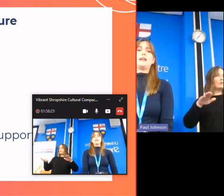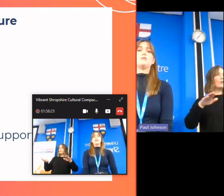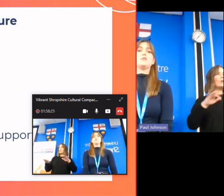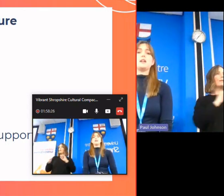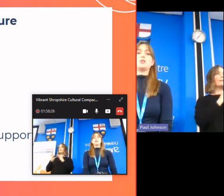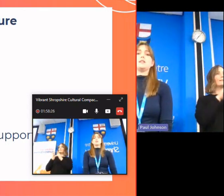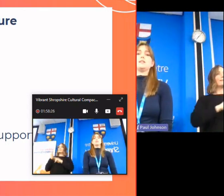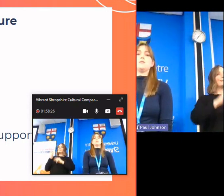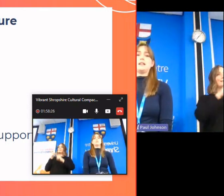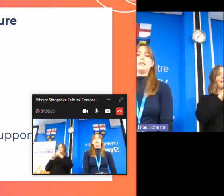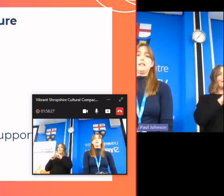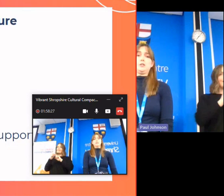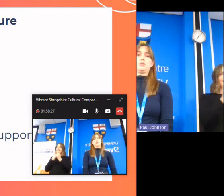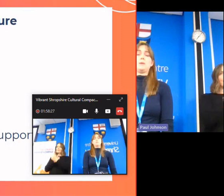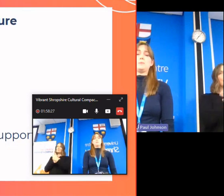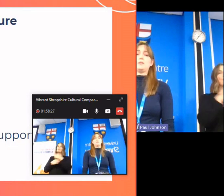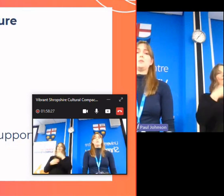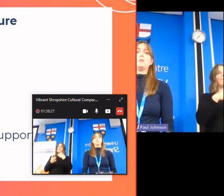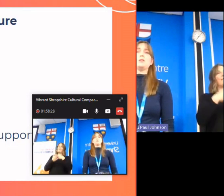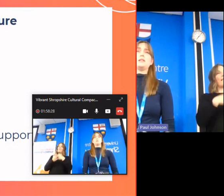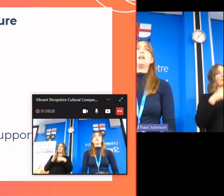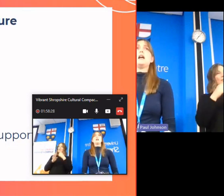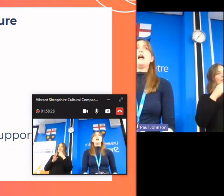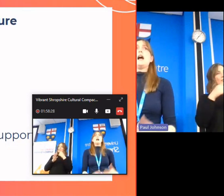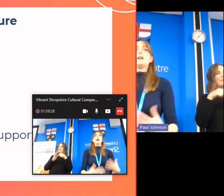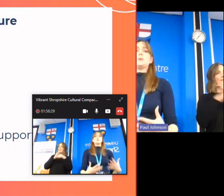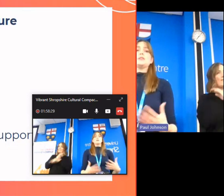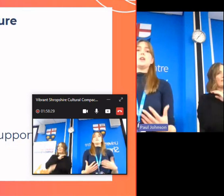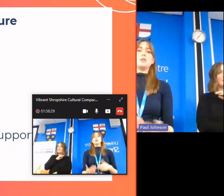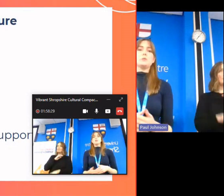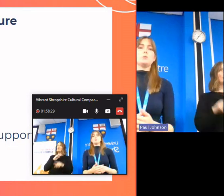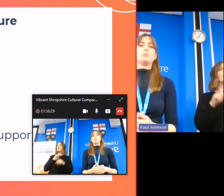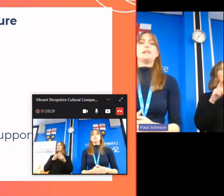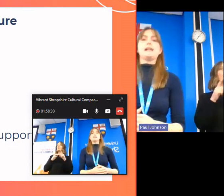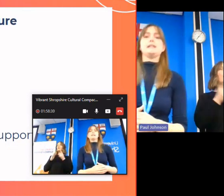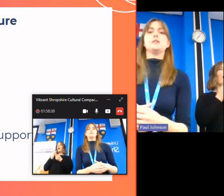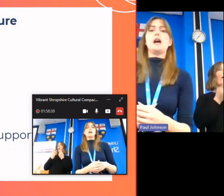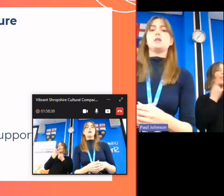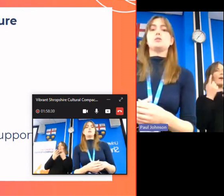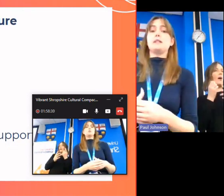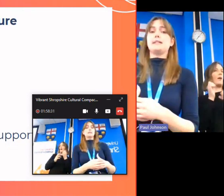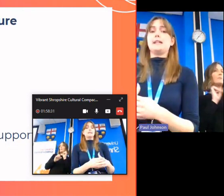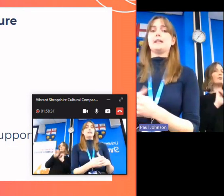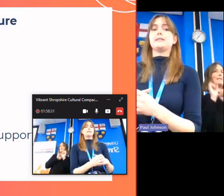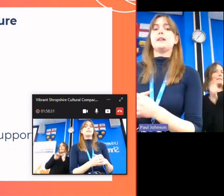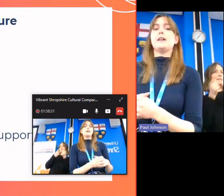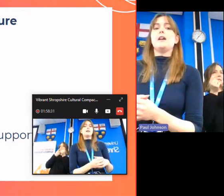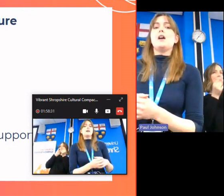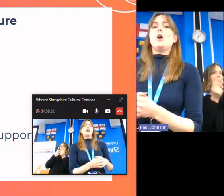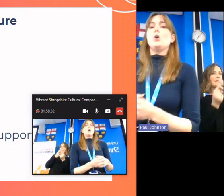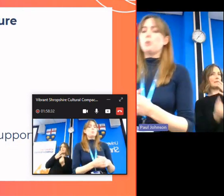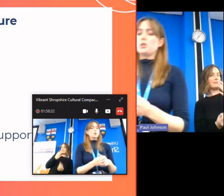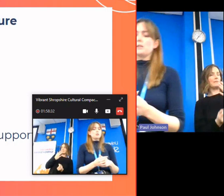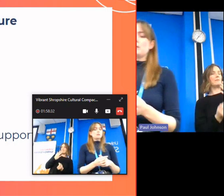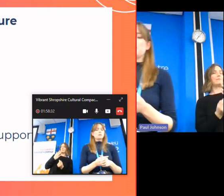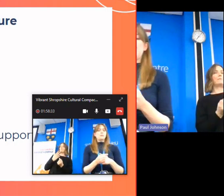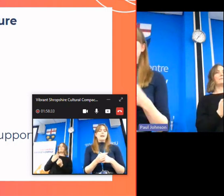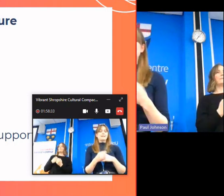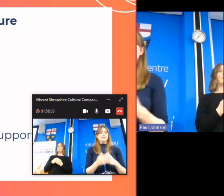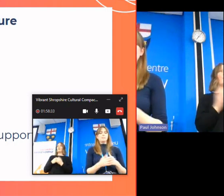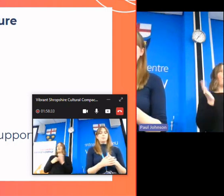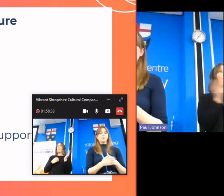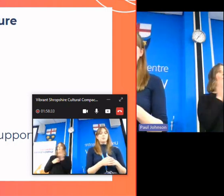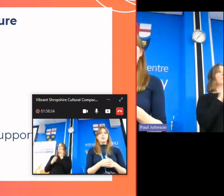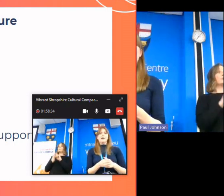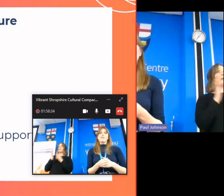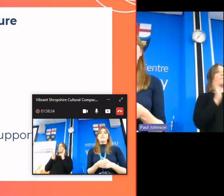community financially disadvantaged members of the community as well as others with protected characteristics all projects must